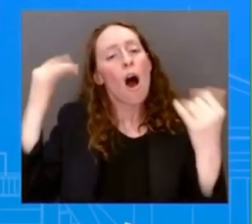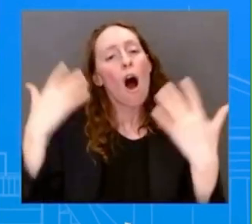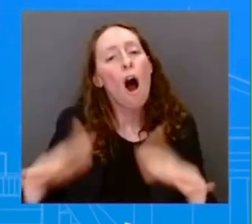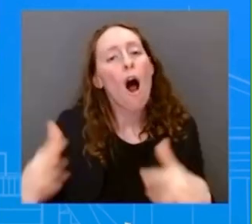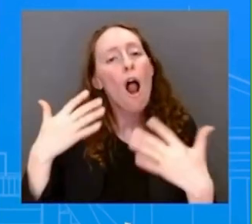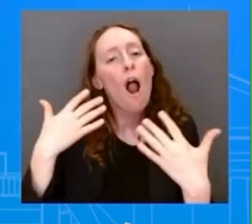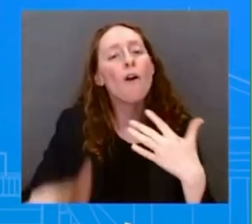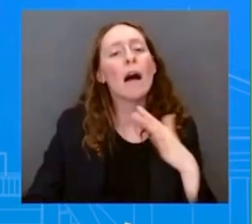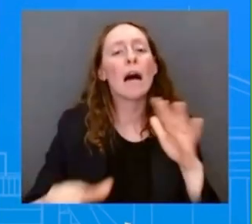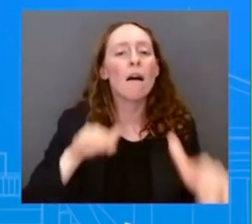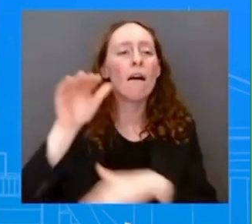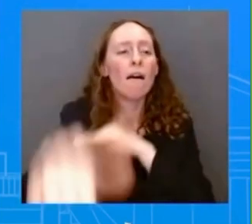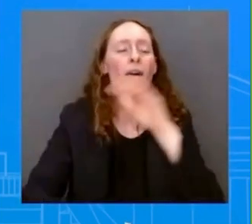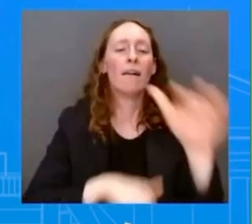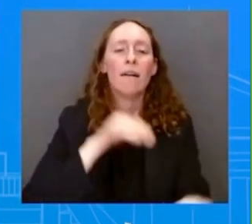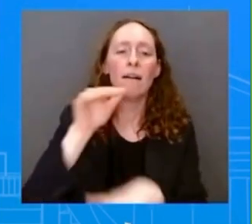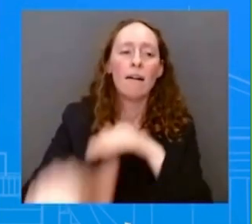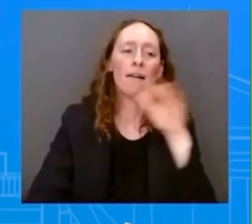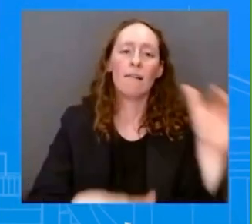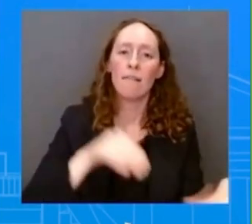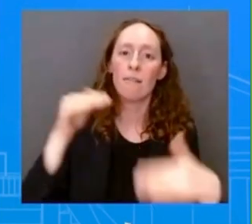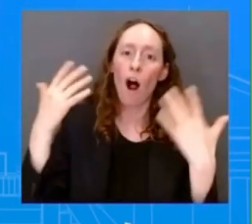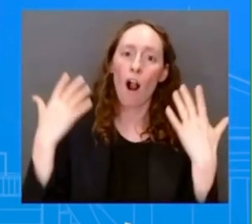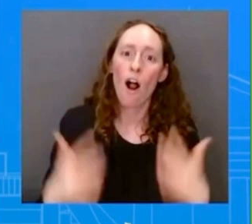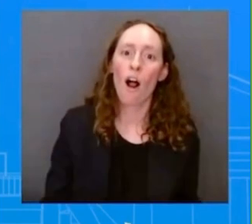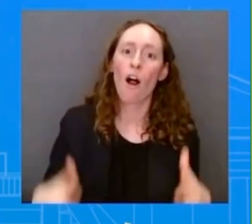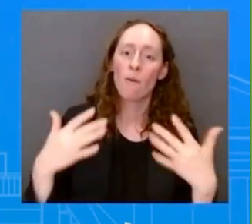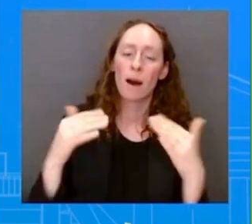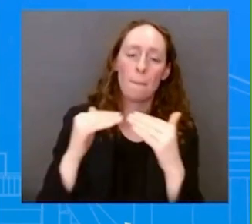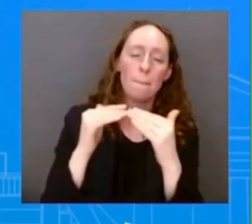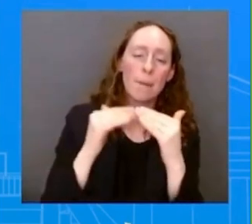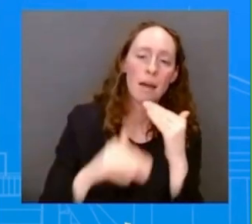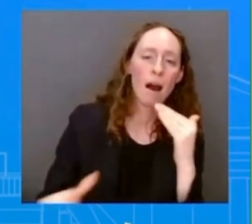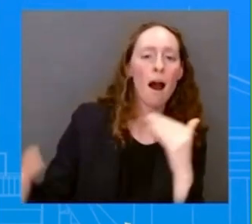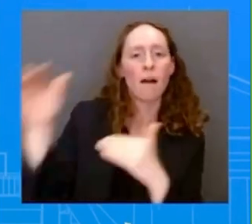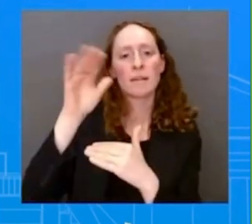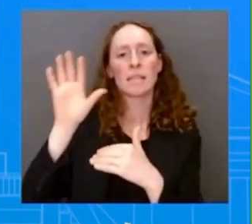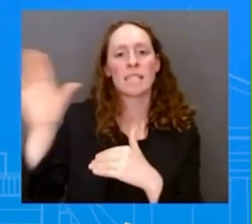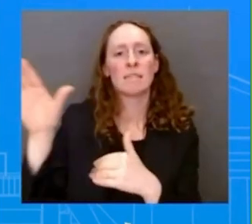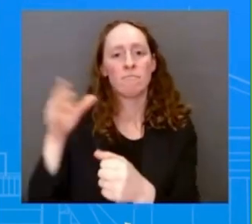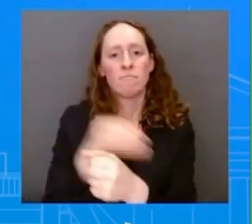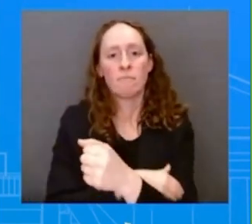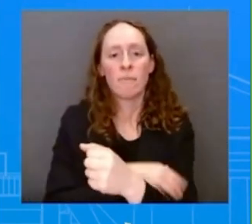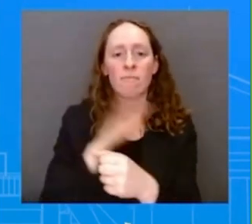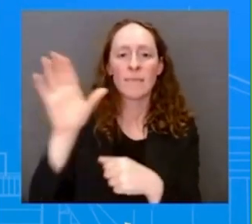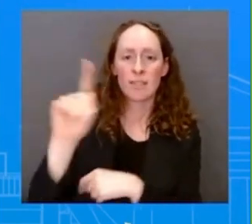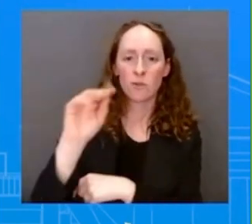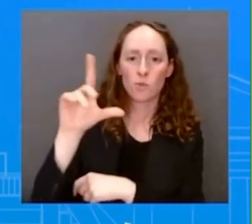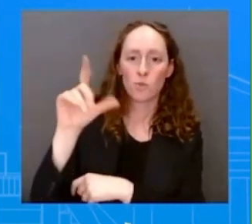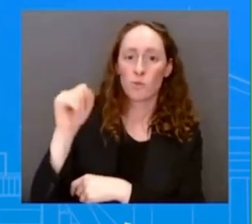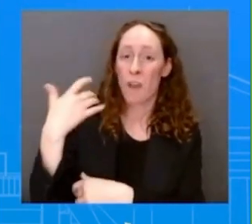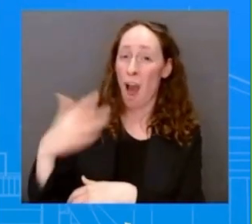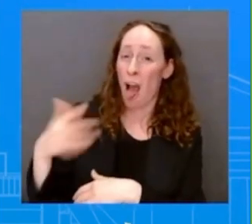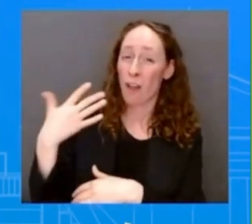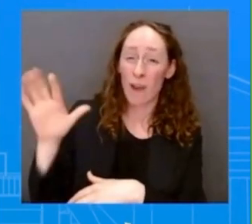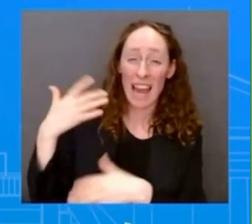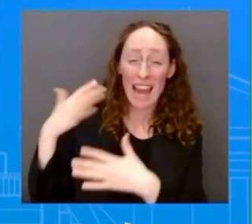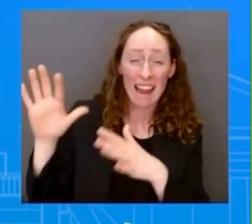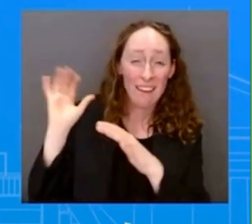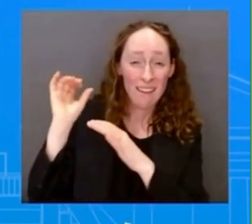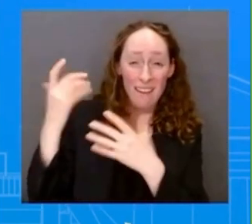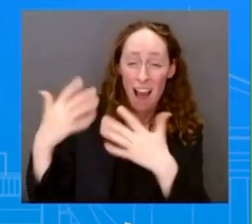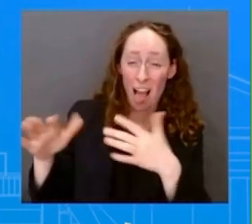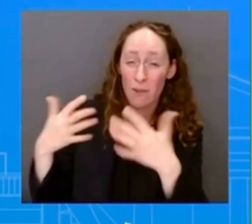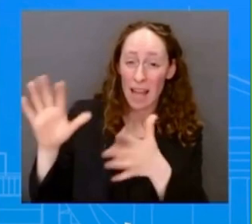every tool that he can on the federal level to deal with this epidemic that is killing families and Americans across the country.